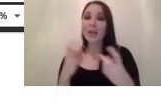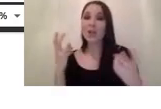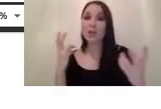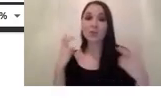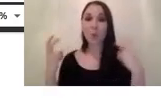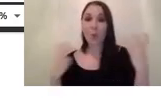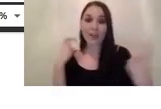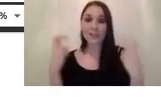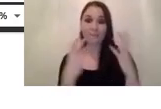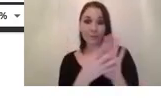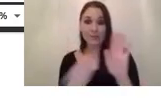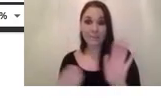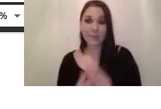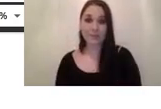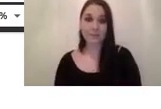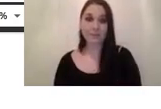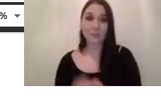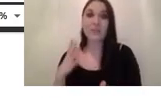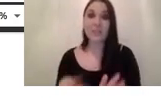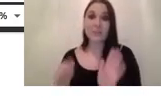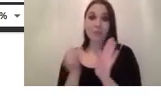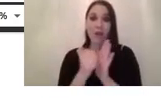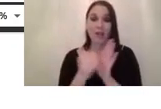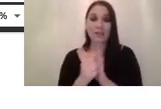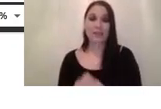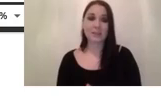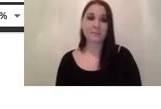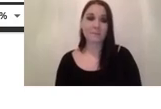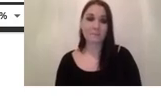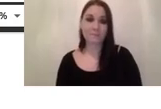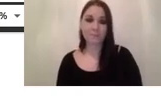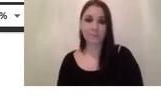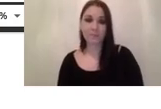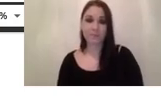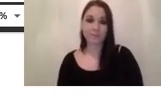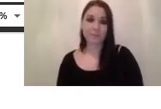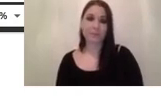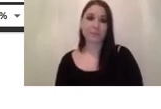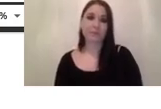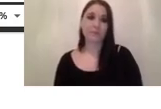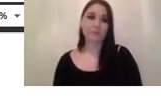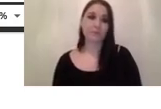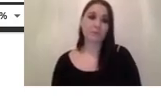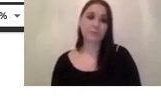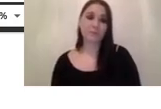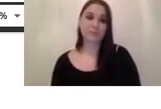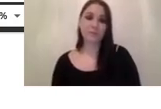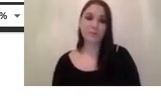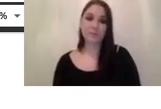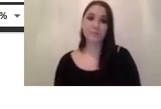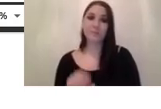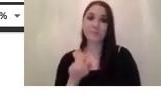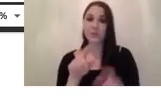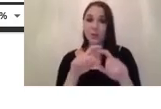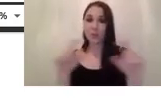you calculate sensor resolution it's pretty pretty easily the field of view uh divided by the smallest